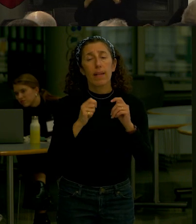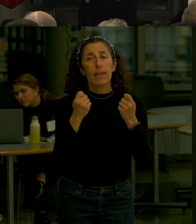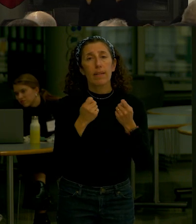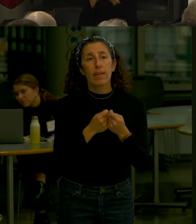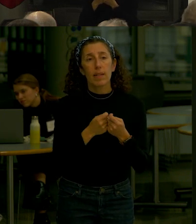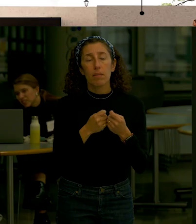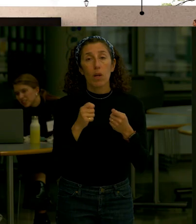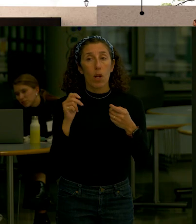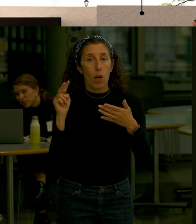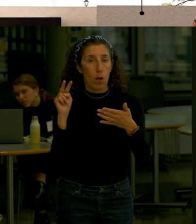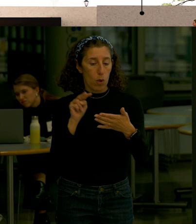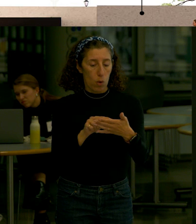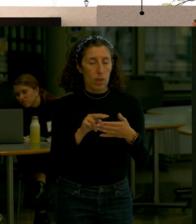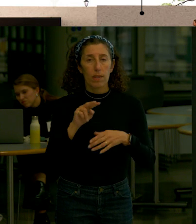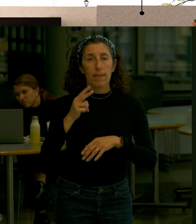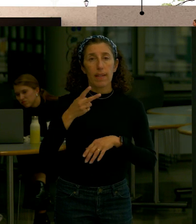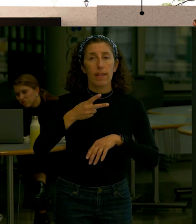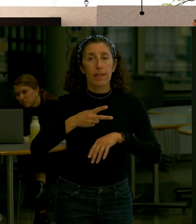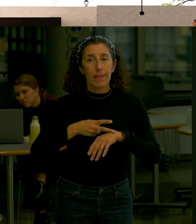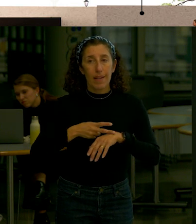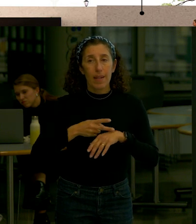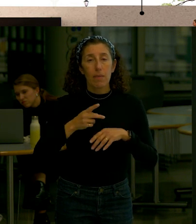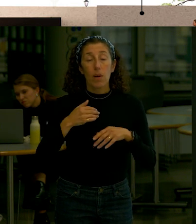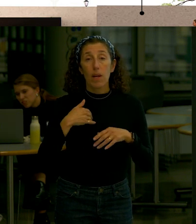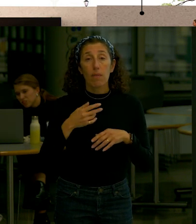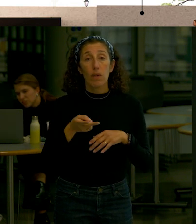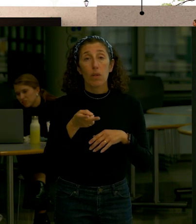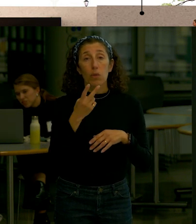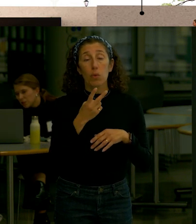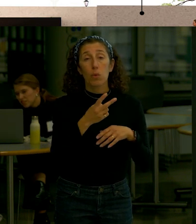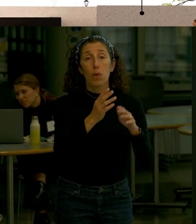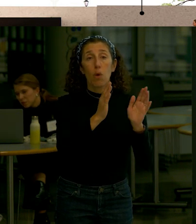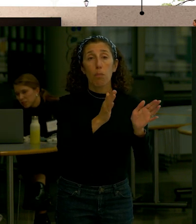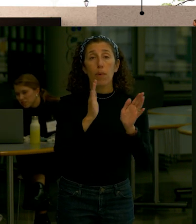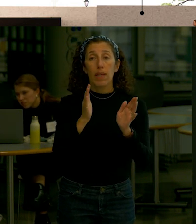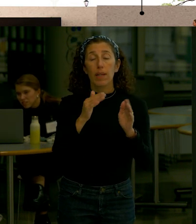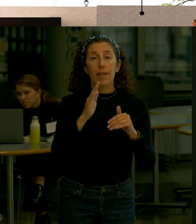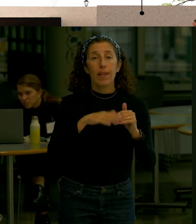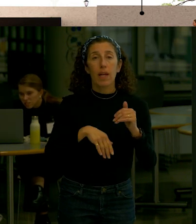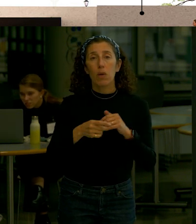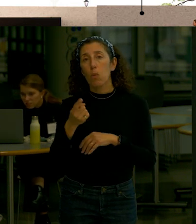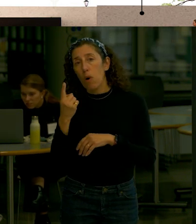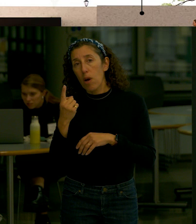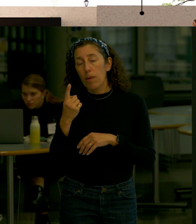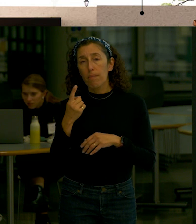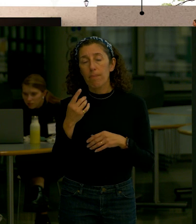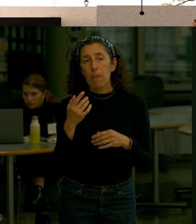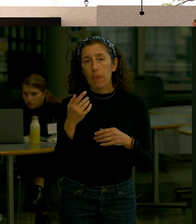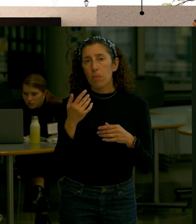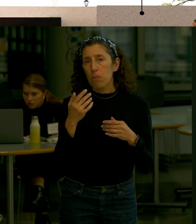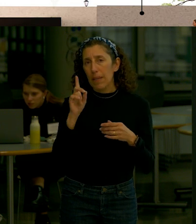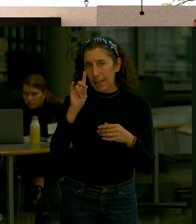there is it possible to create two openings rather than one and create and to have a larger open